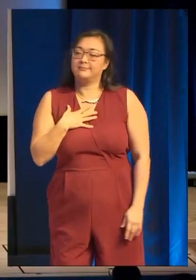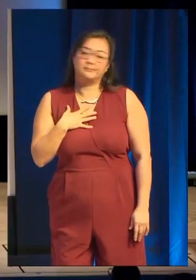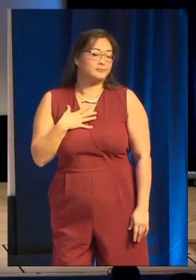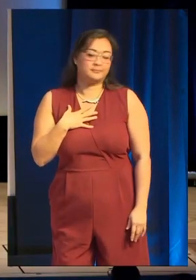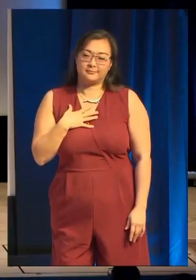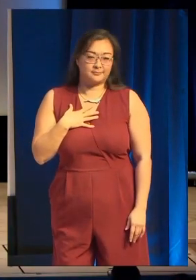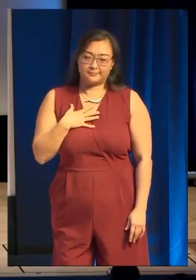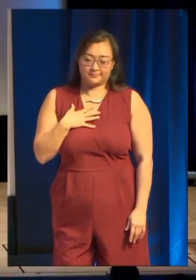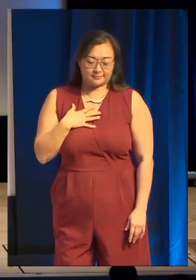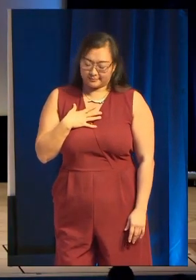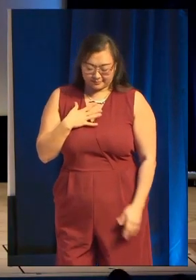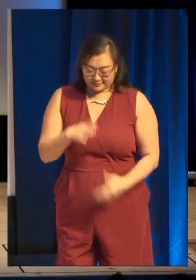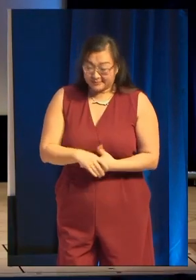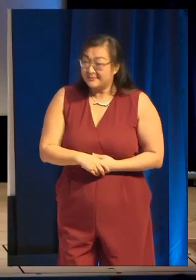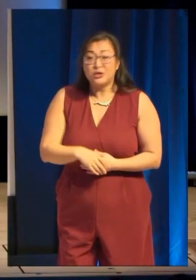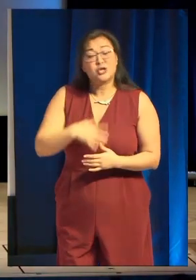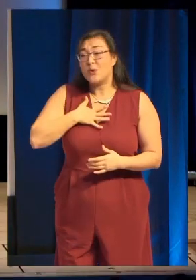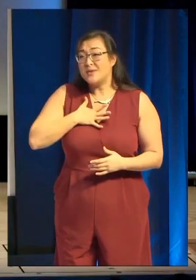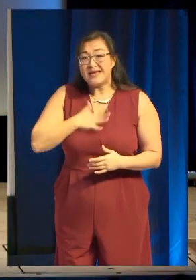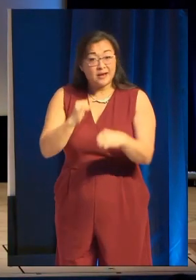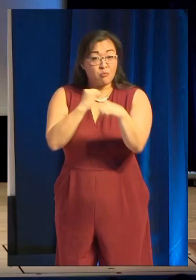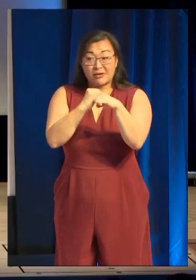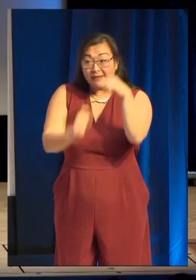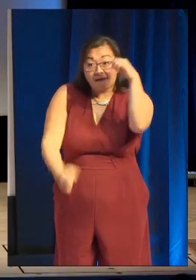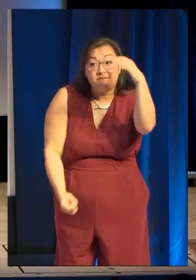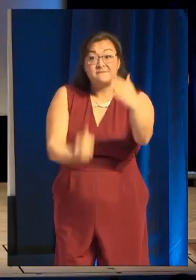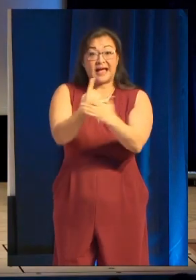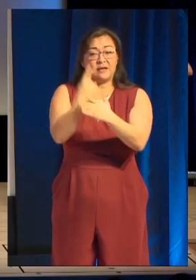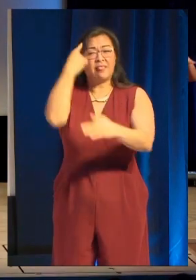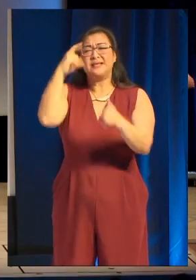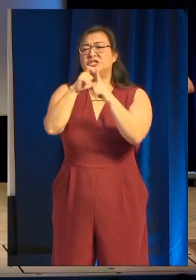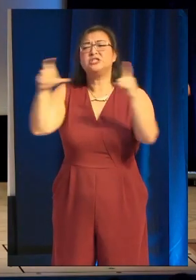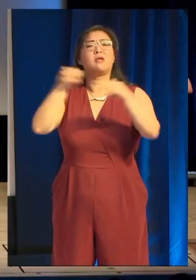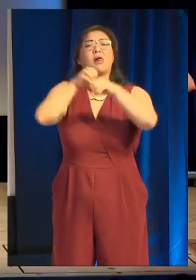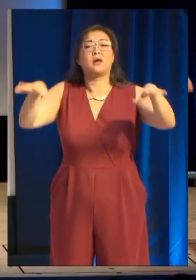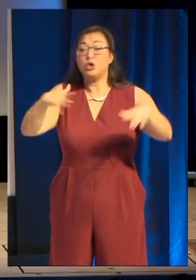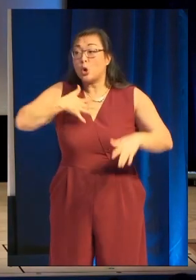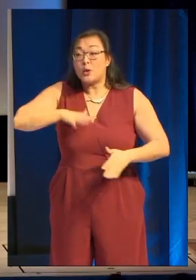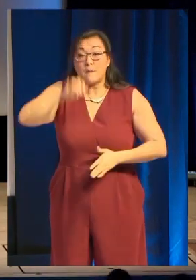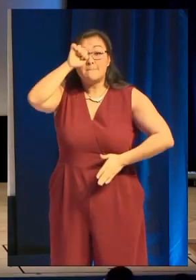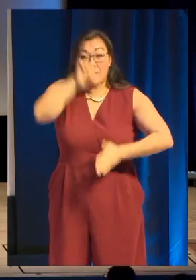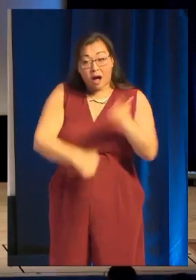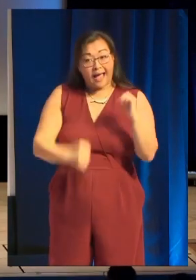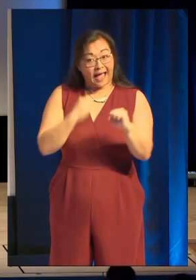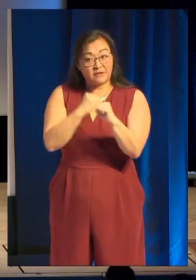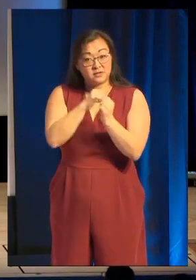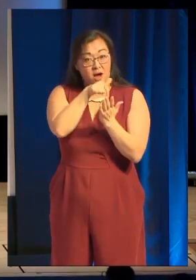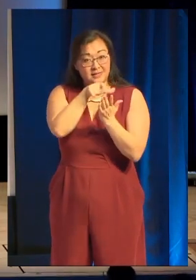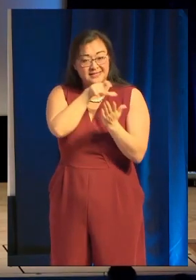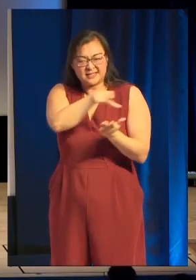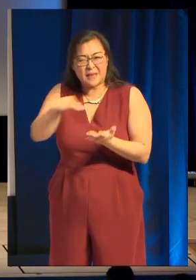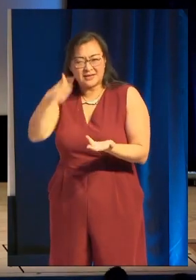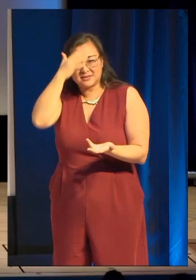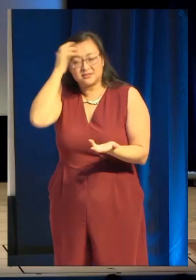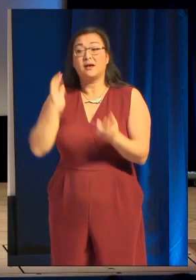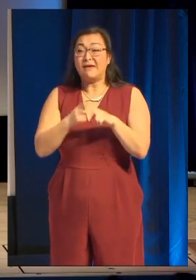You don't need a press event. Think digitally. You don't need to buy advertising. If you have money and you have somebody helping